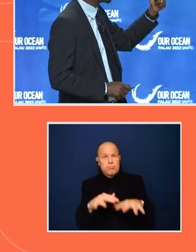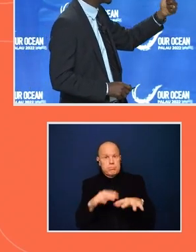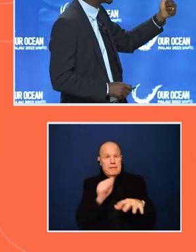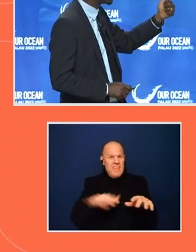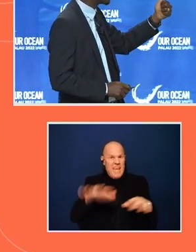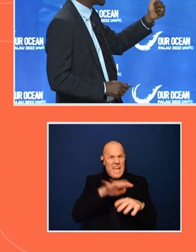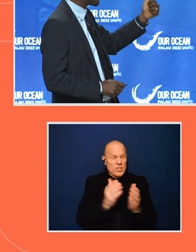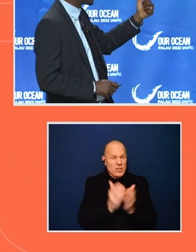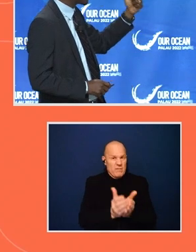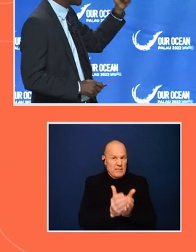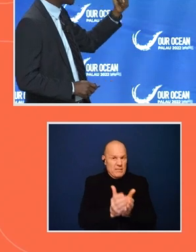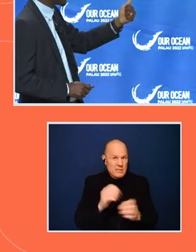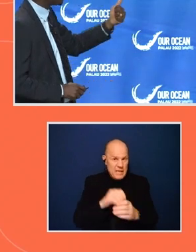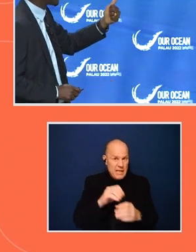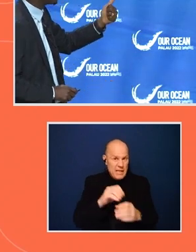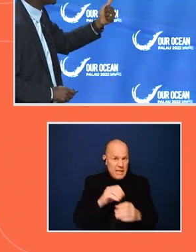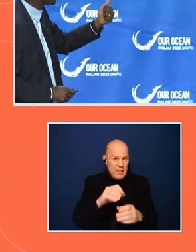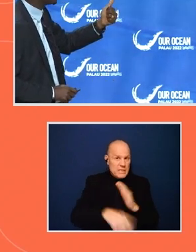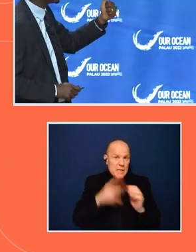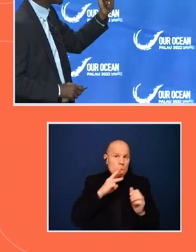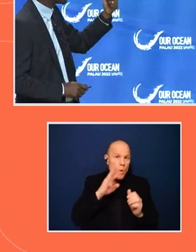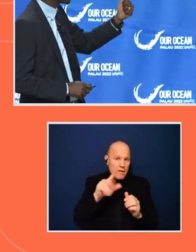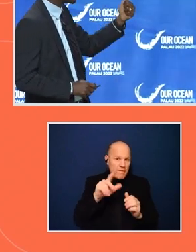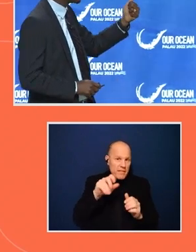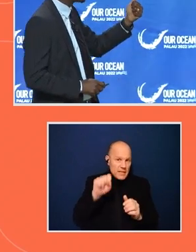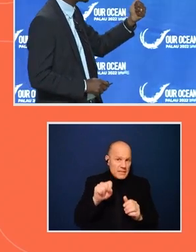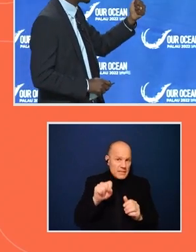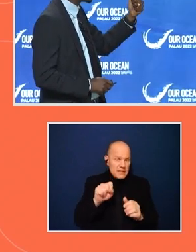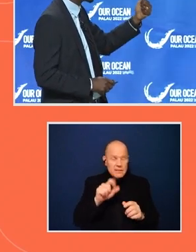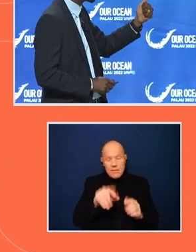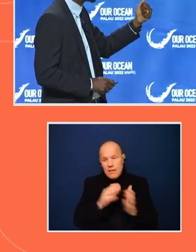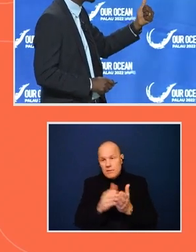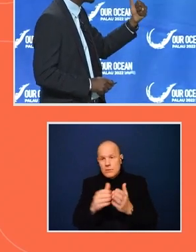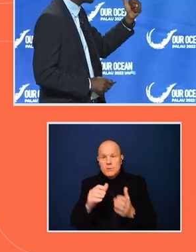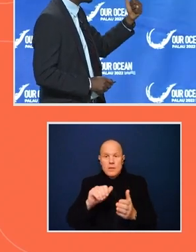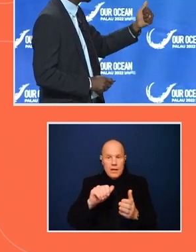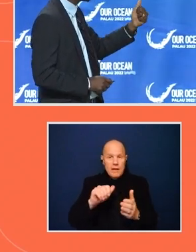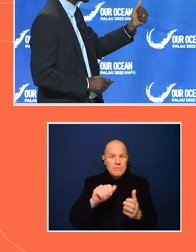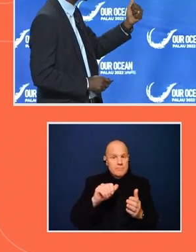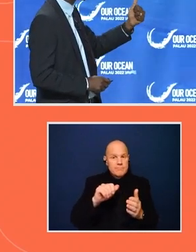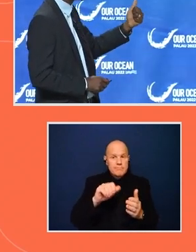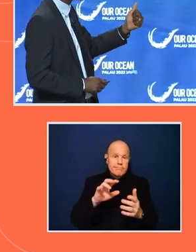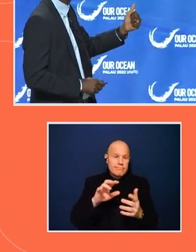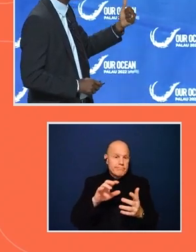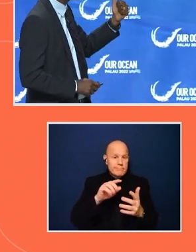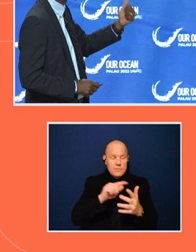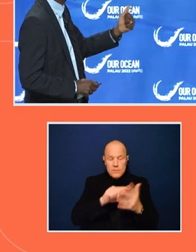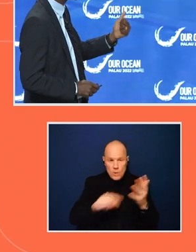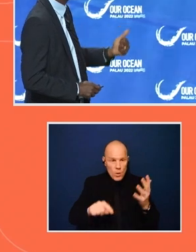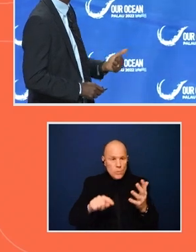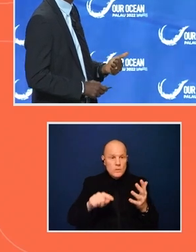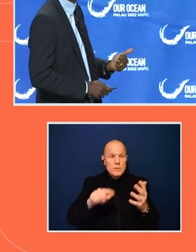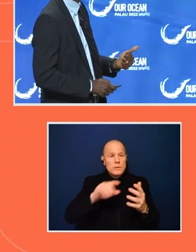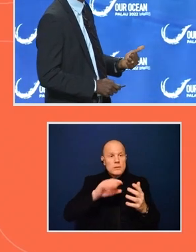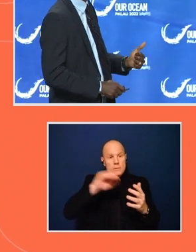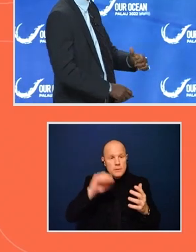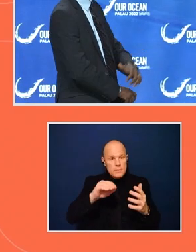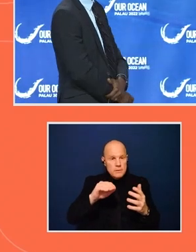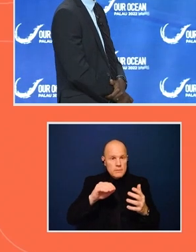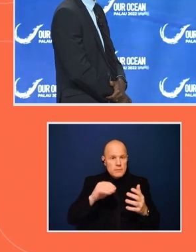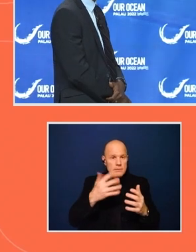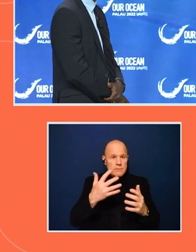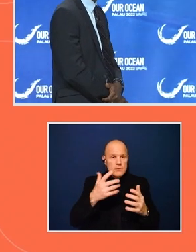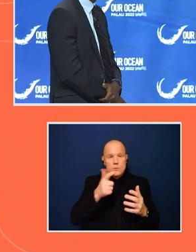fleas. You have industrial tuna vessels that are part of the region. You have 67 tuna paracinas, 85 longliners, and 26 pool in line.